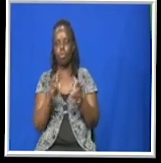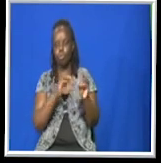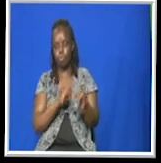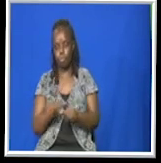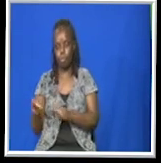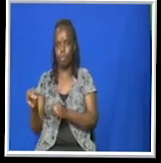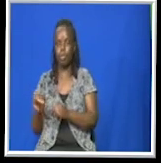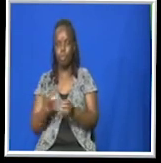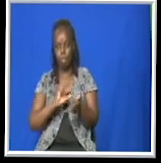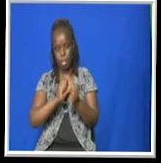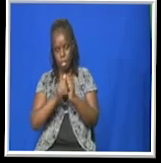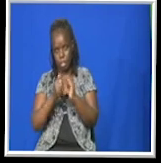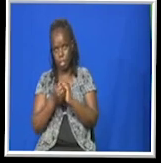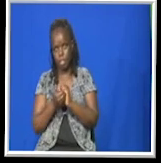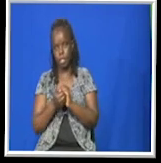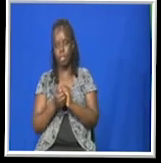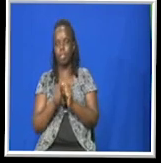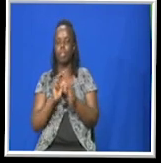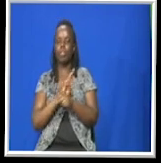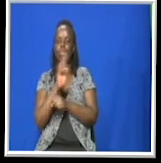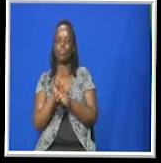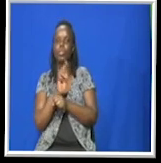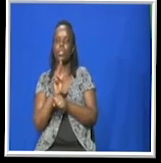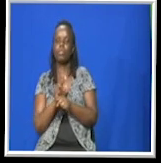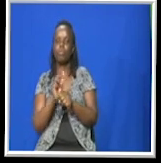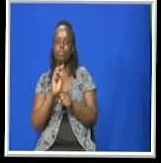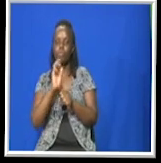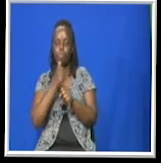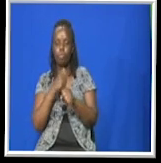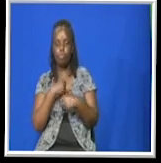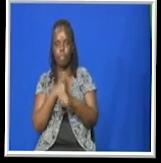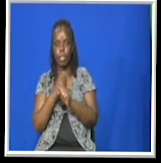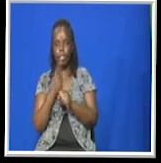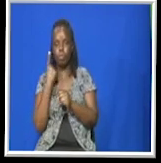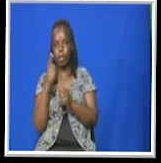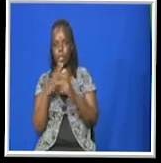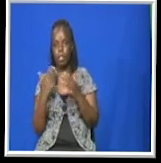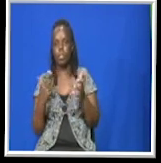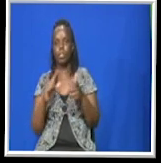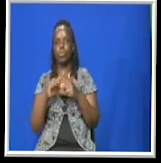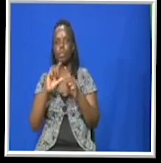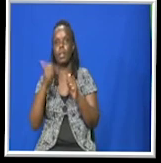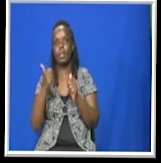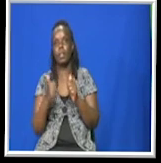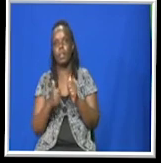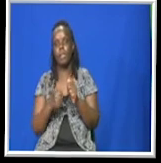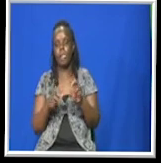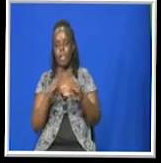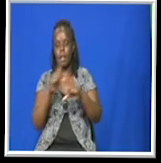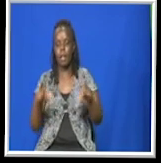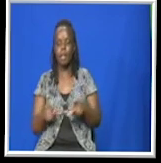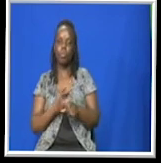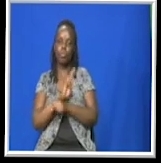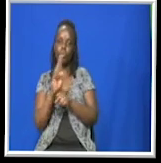change its form using it from one productive aspect to another. Land that